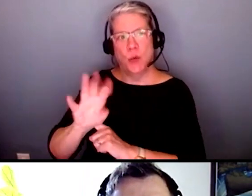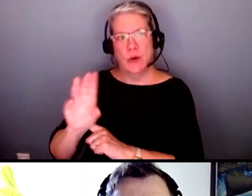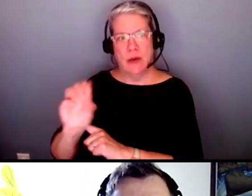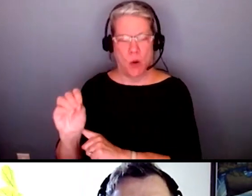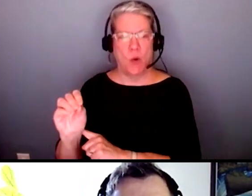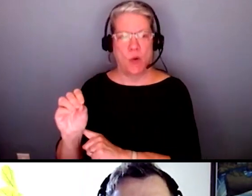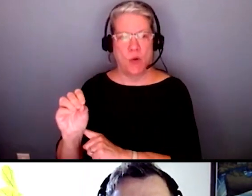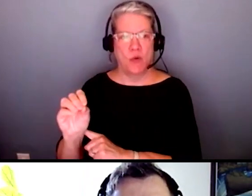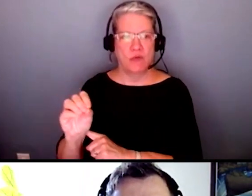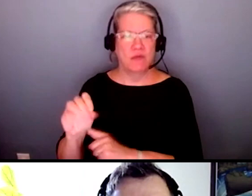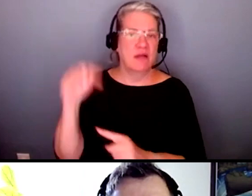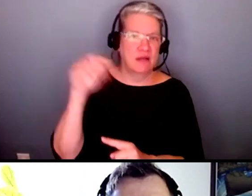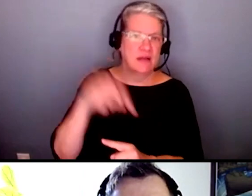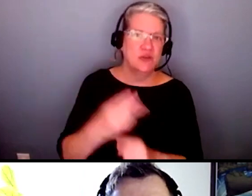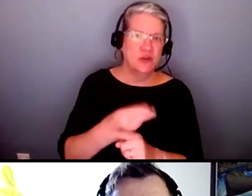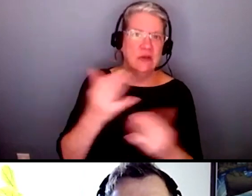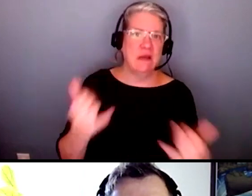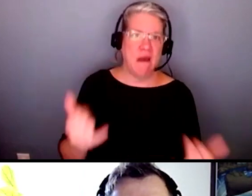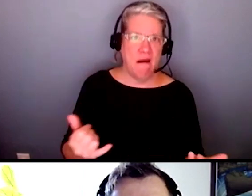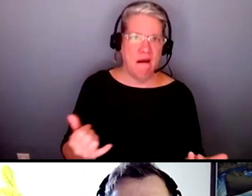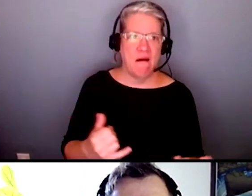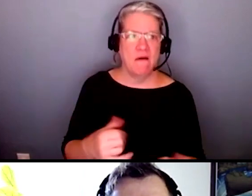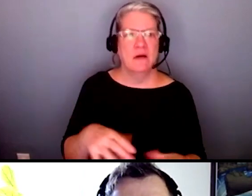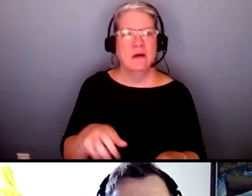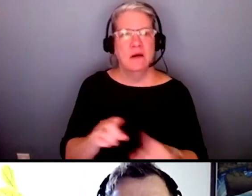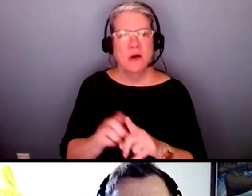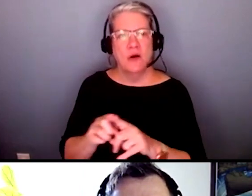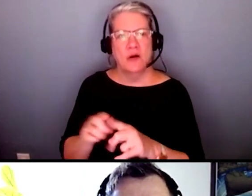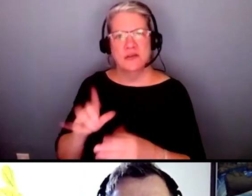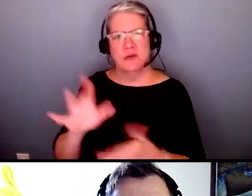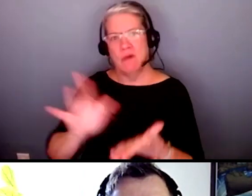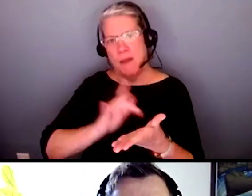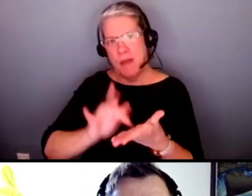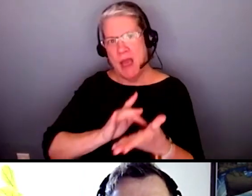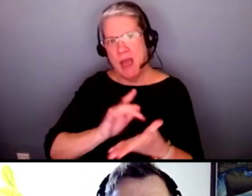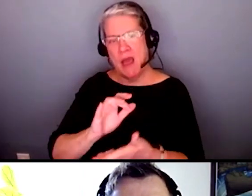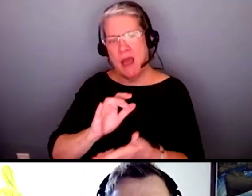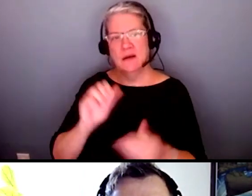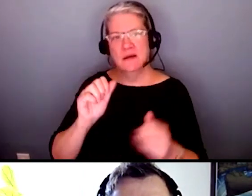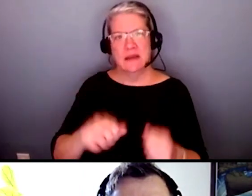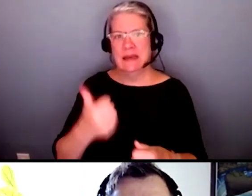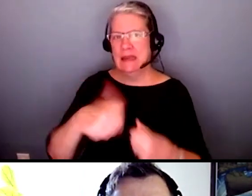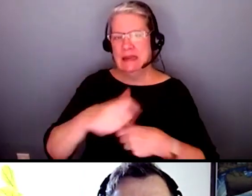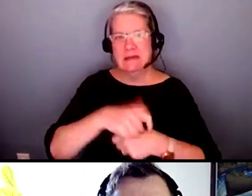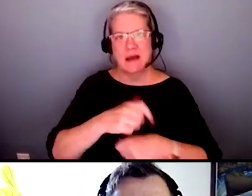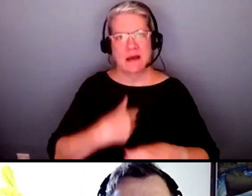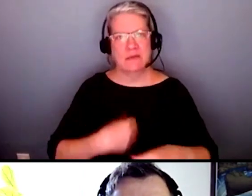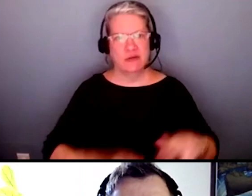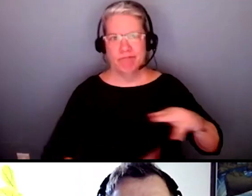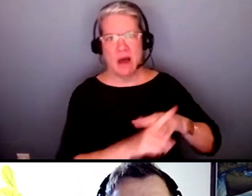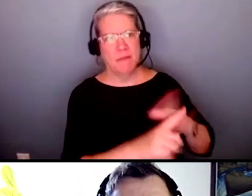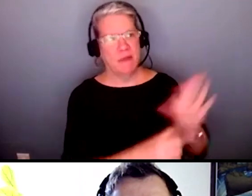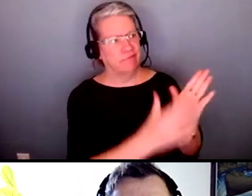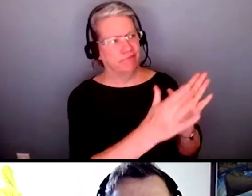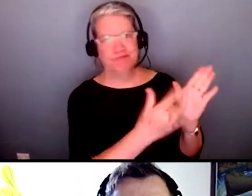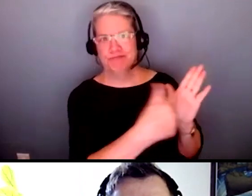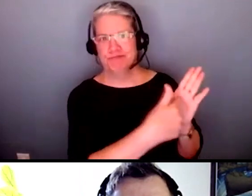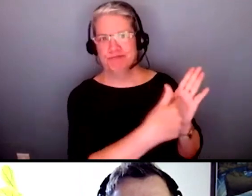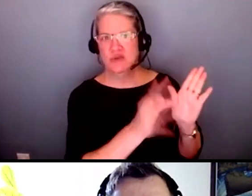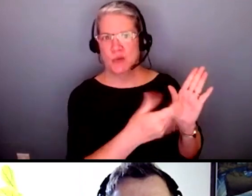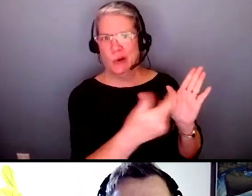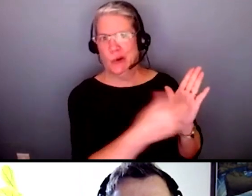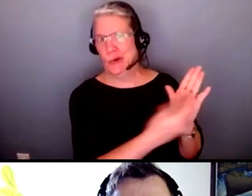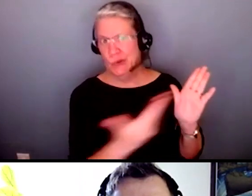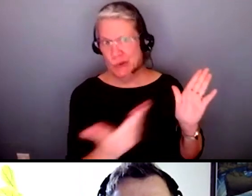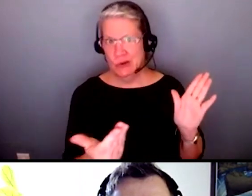which we have here and also um through um through an ipad where we could at any time of day have sign language interpretation done